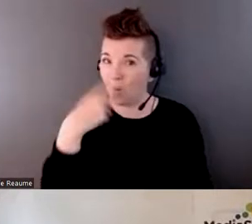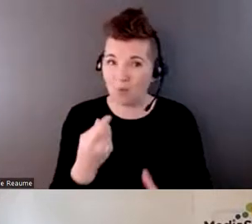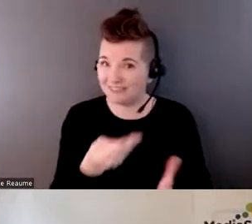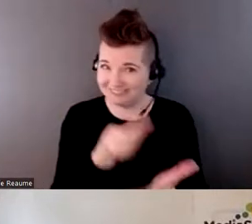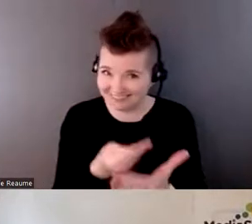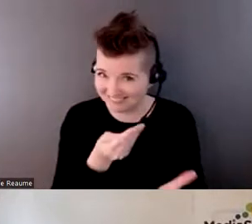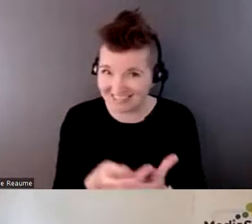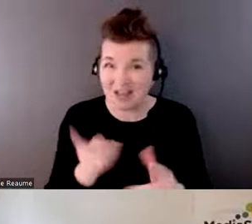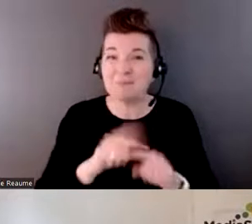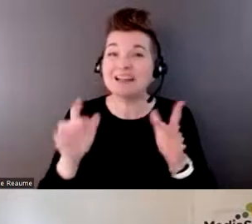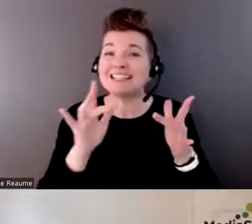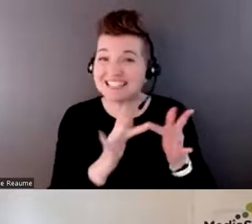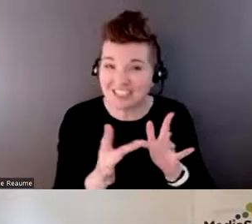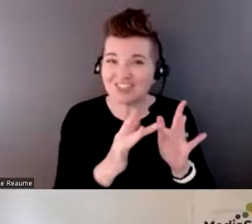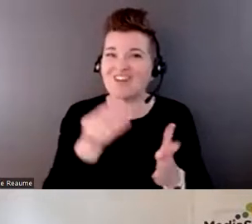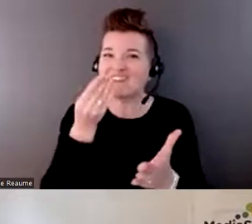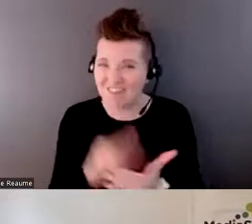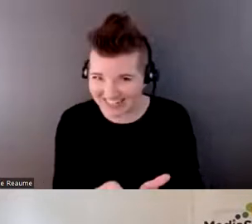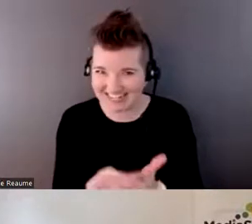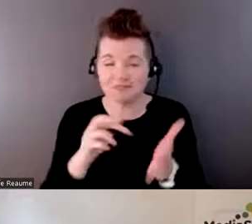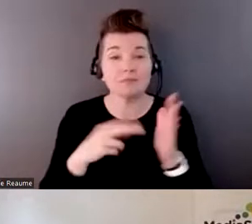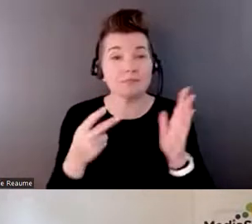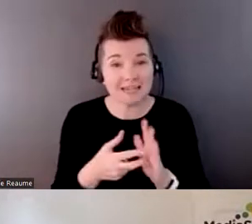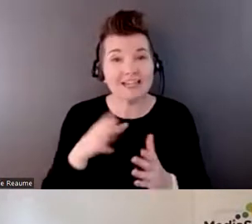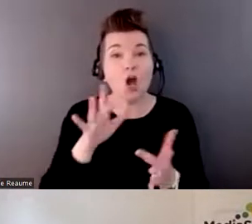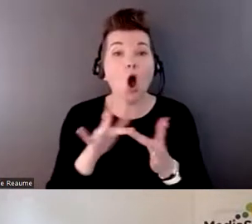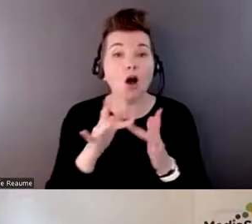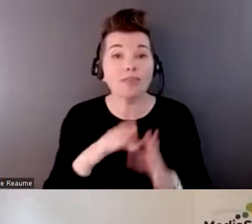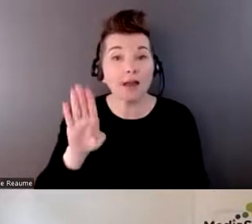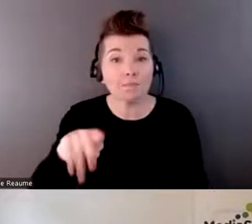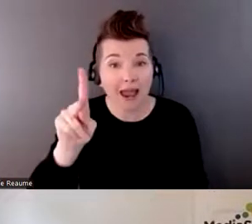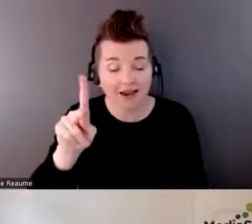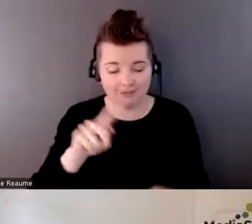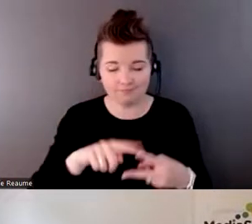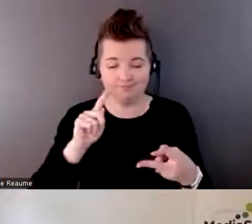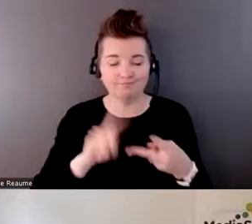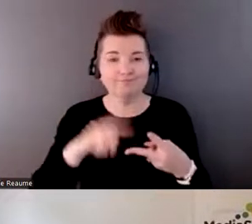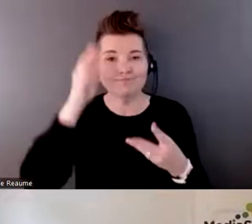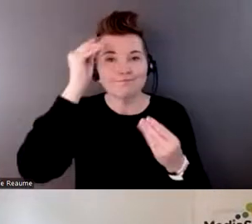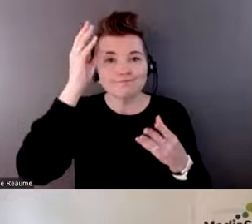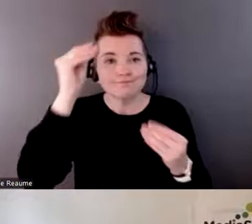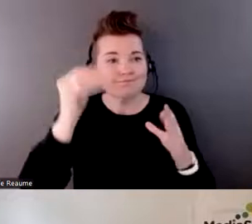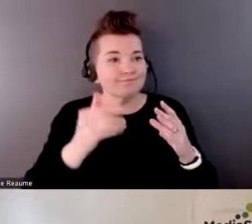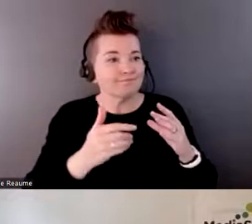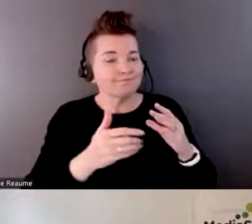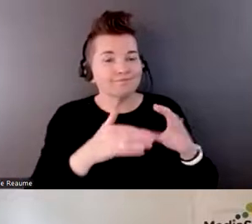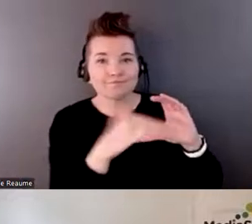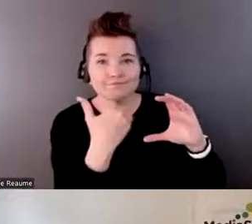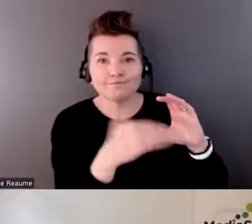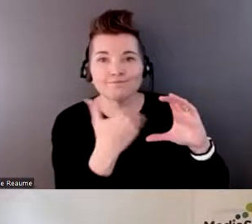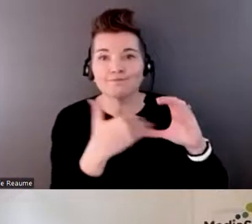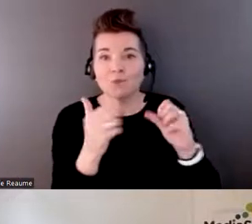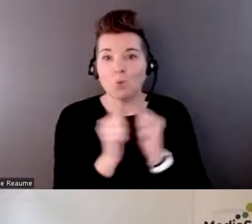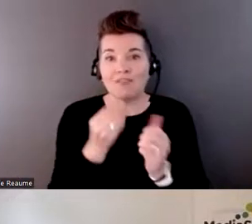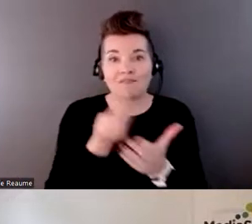financial. So when you're dealing with things like online banking, maybe sending information back and forth to your financial advisor,